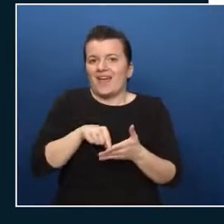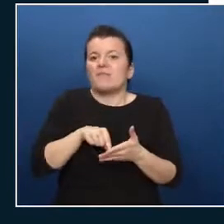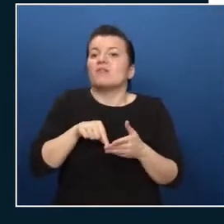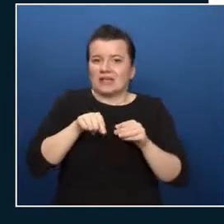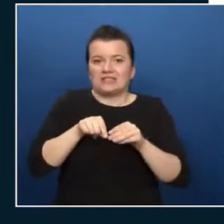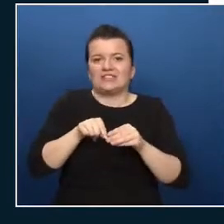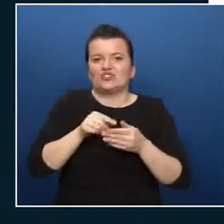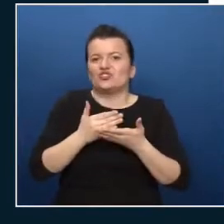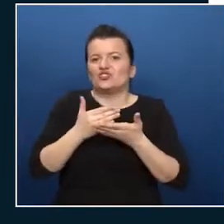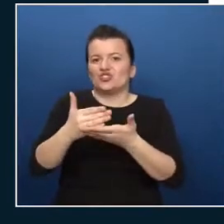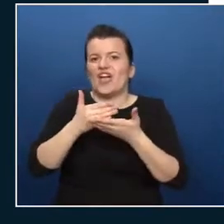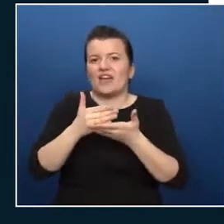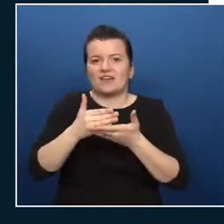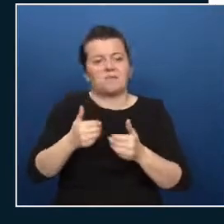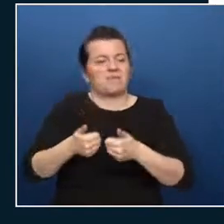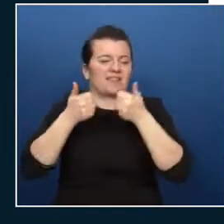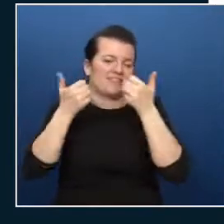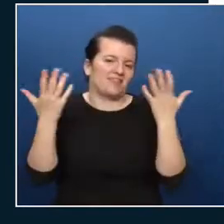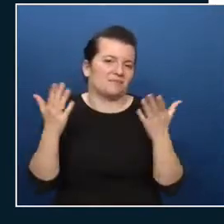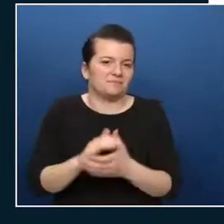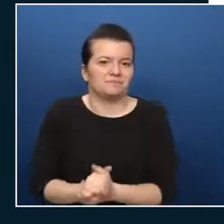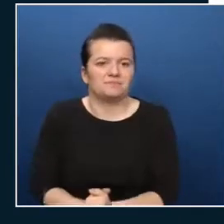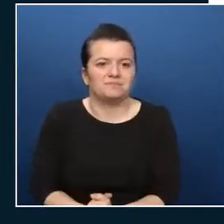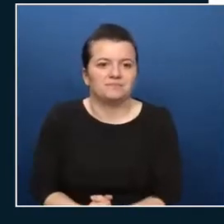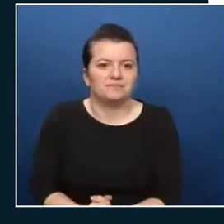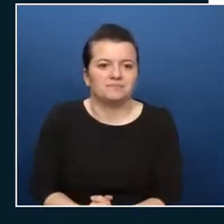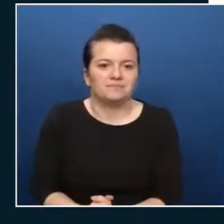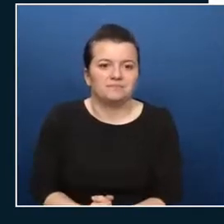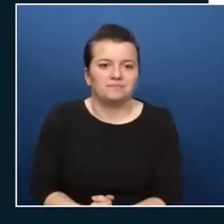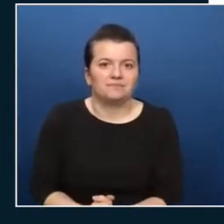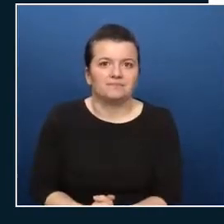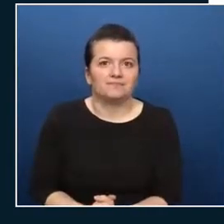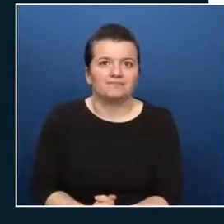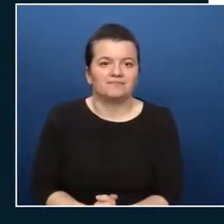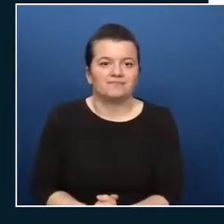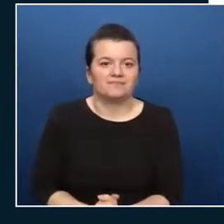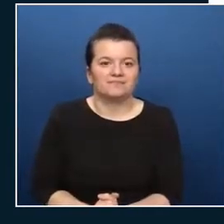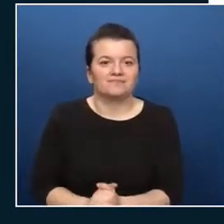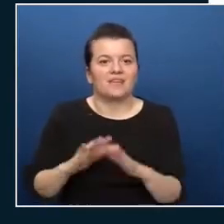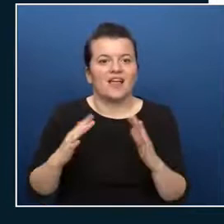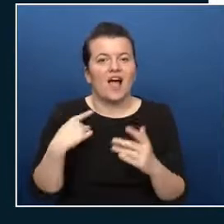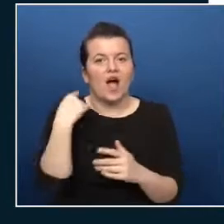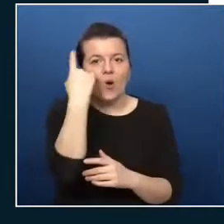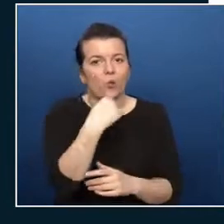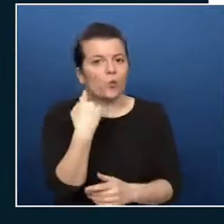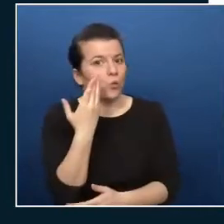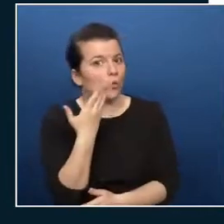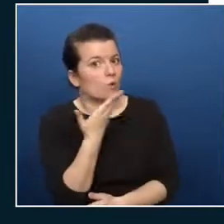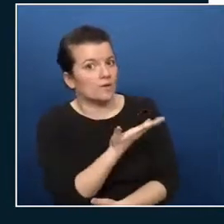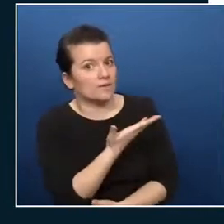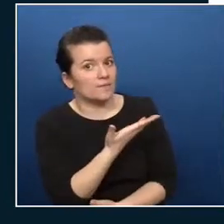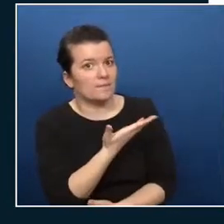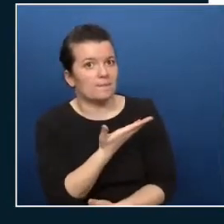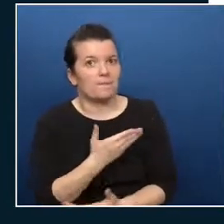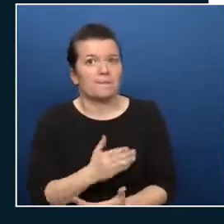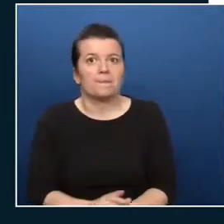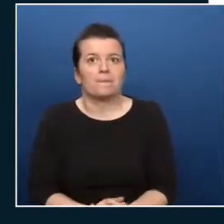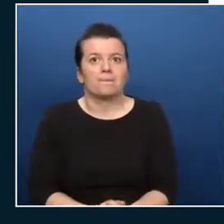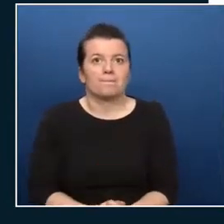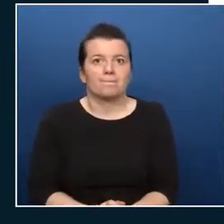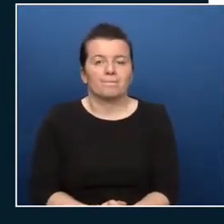so what does it look like that the enterprise scale landing zone framework right at the heart of your